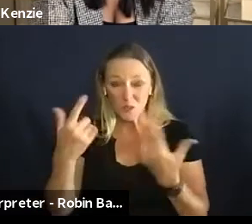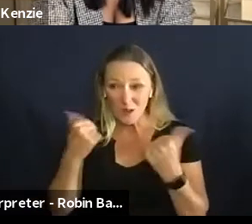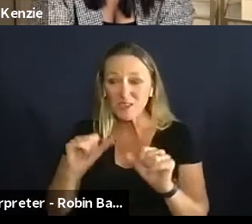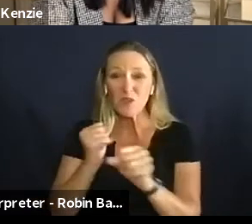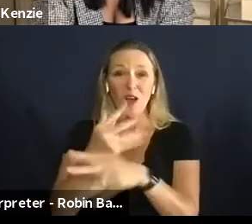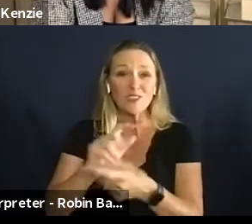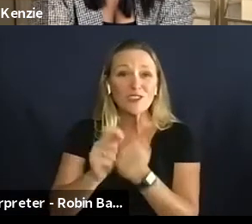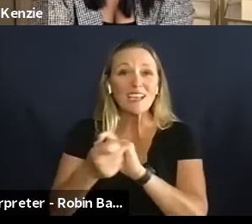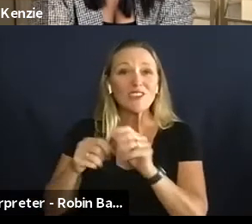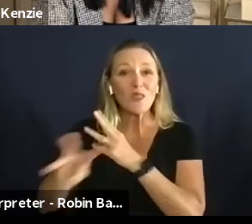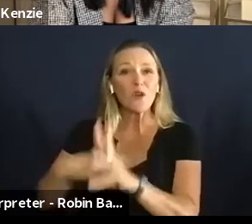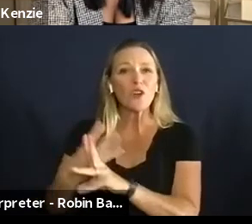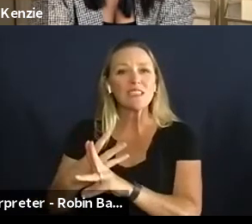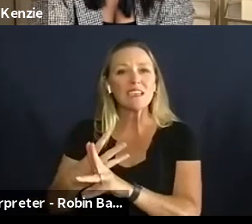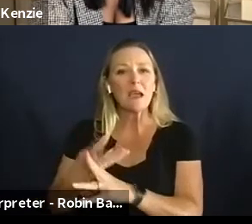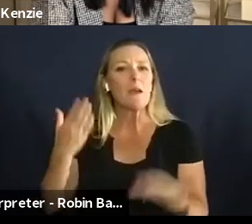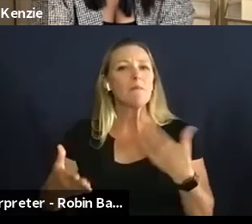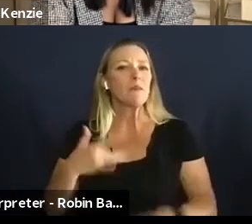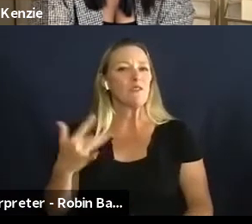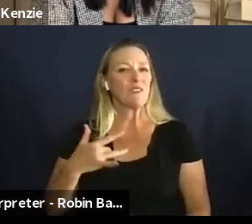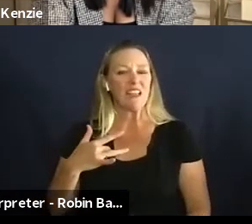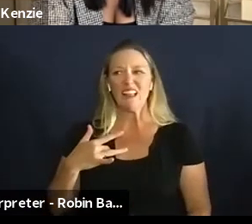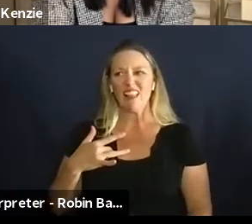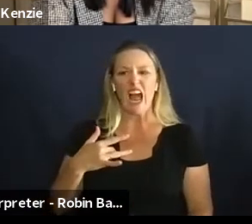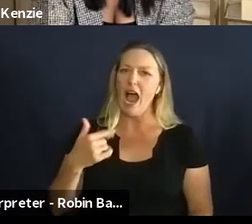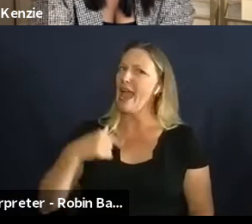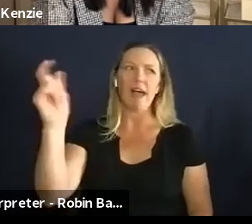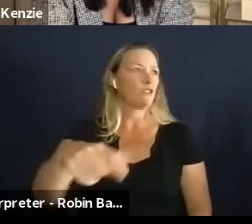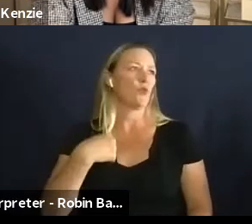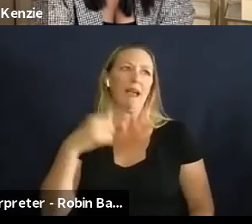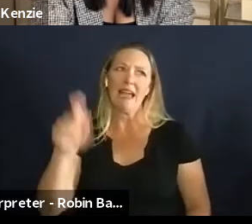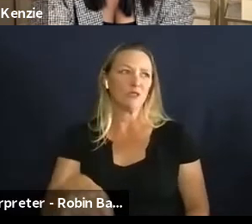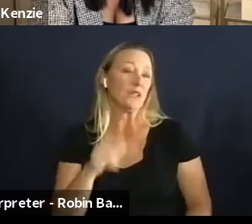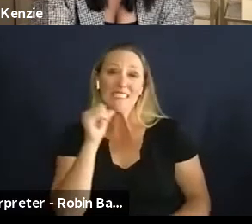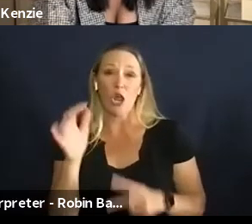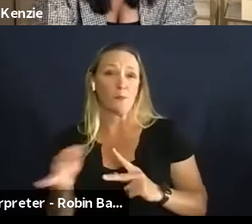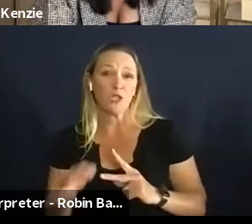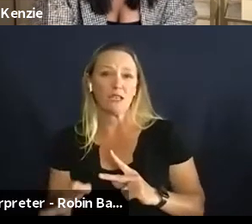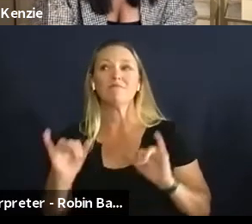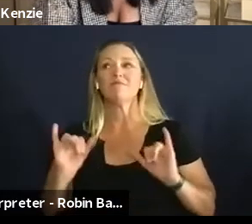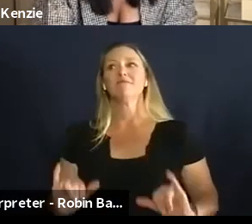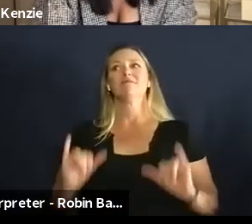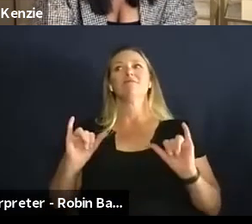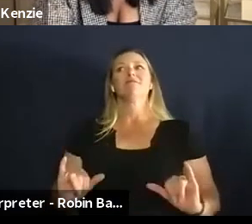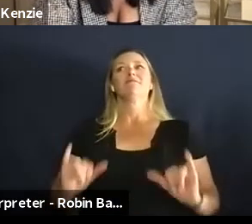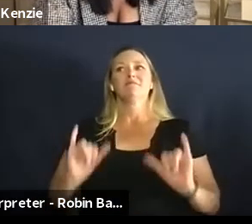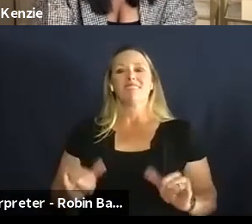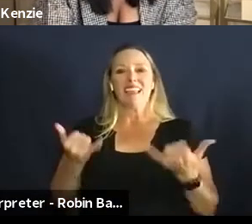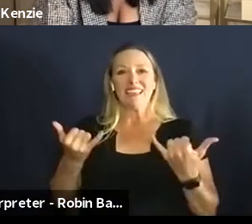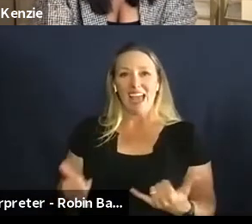maybe it's not a choice and you feel that this has to be done this work is necessary um so that makes the venture even that much